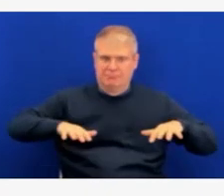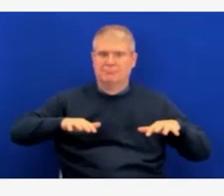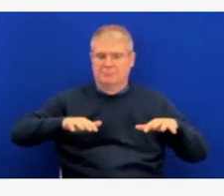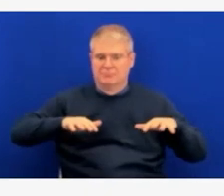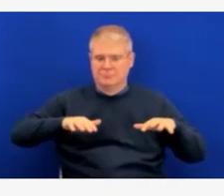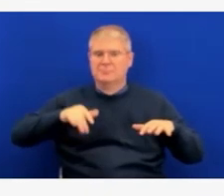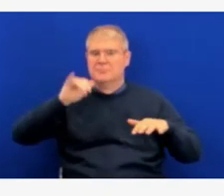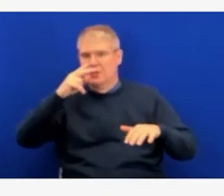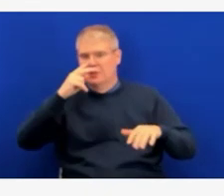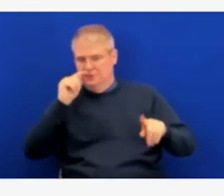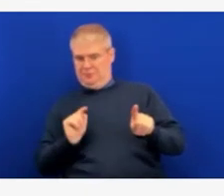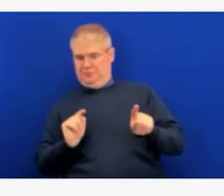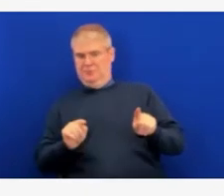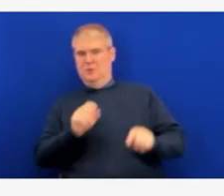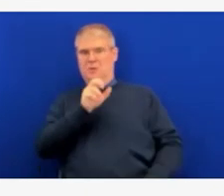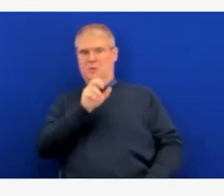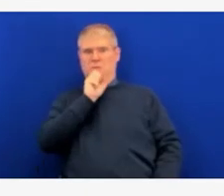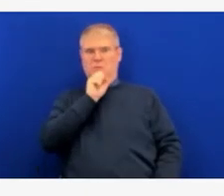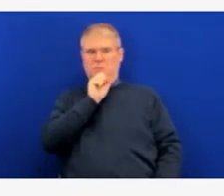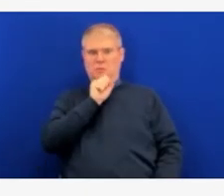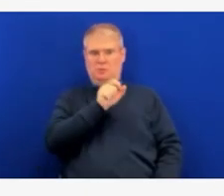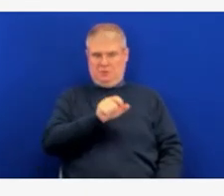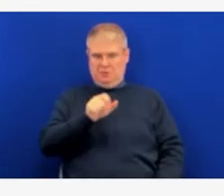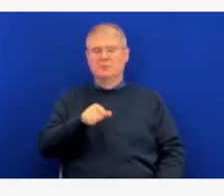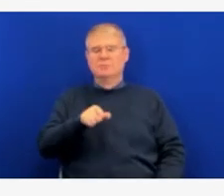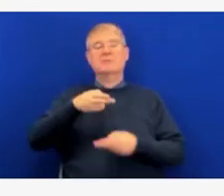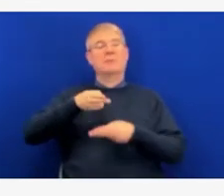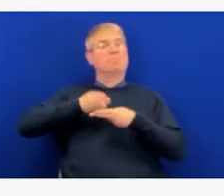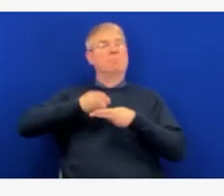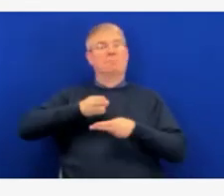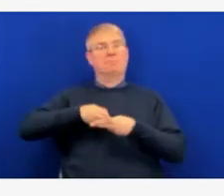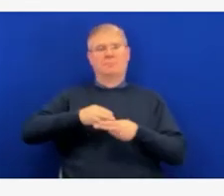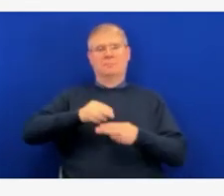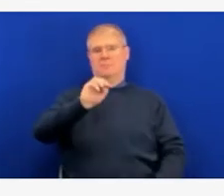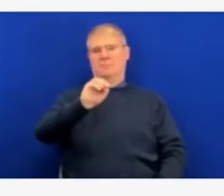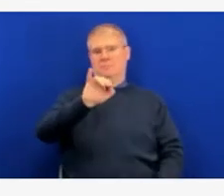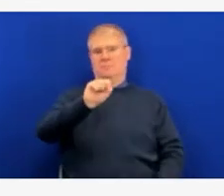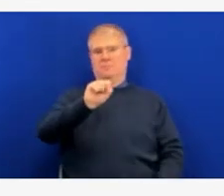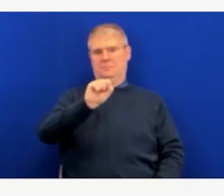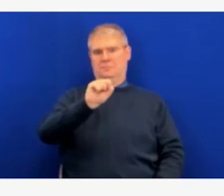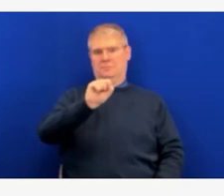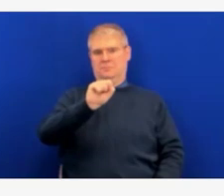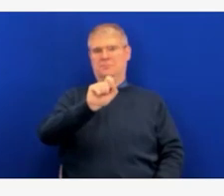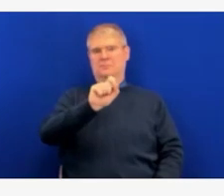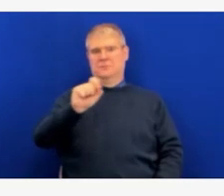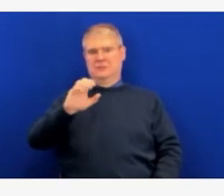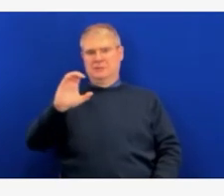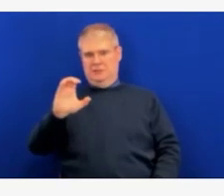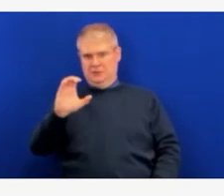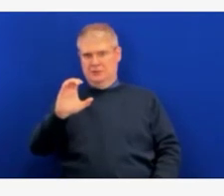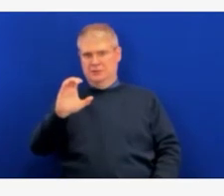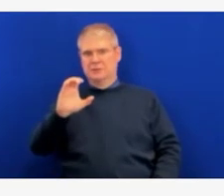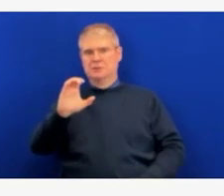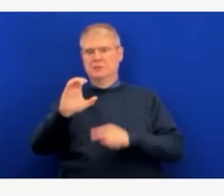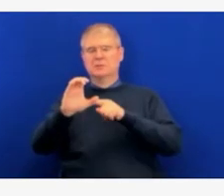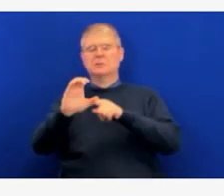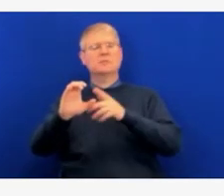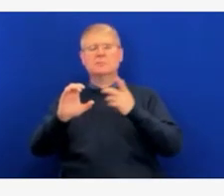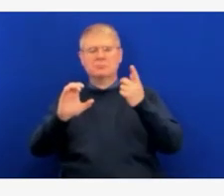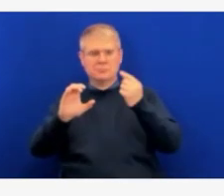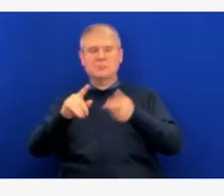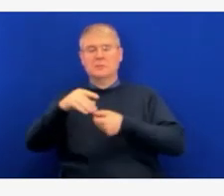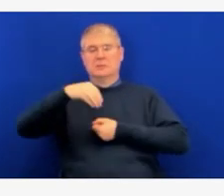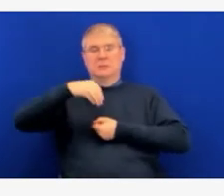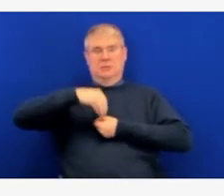This syndrome, in this syndrome, different organs in the body become very inflamed, and this can include vital organs such as the heart and the